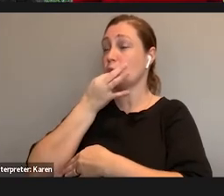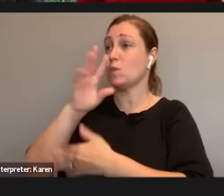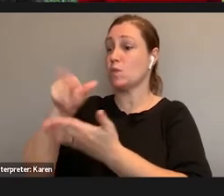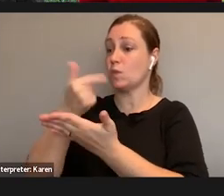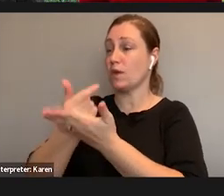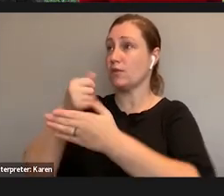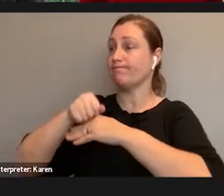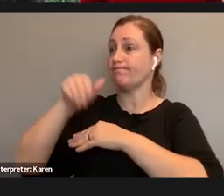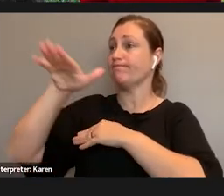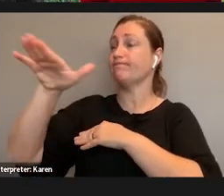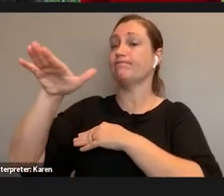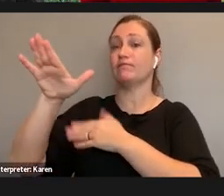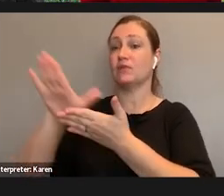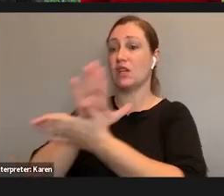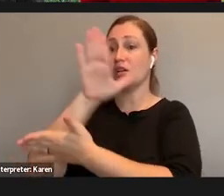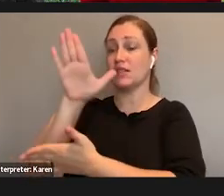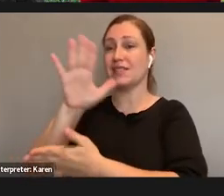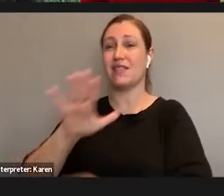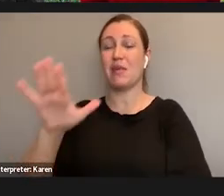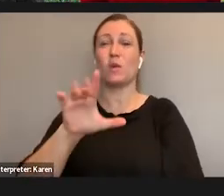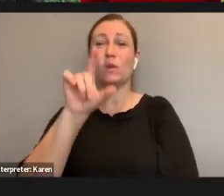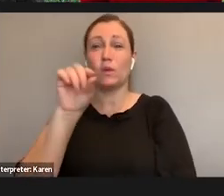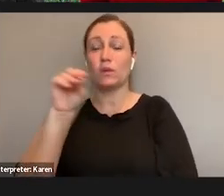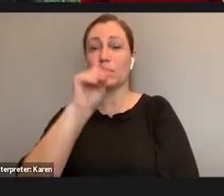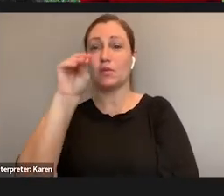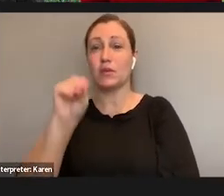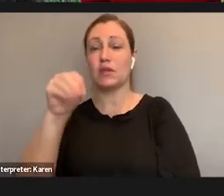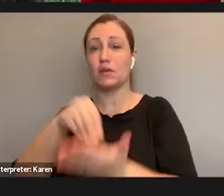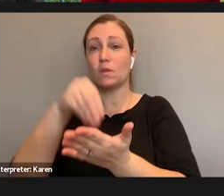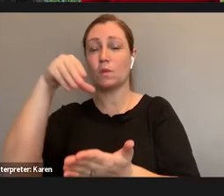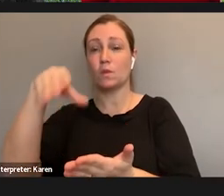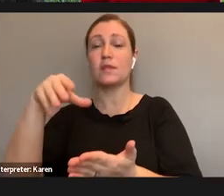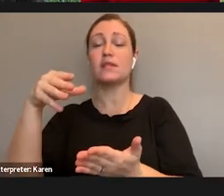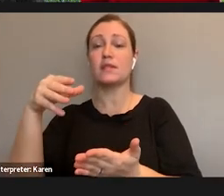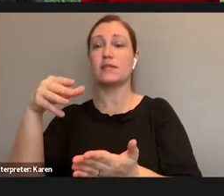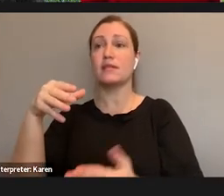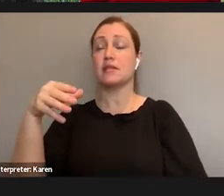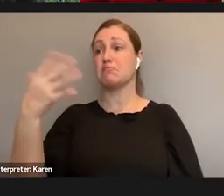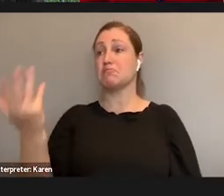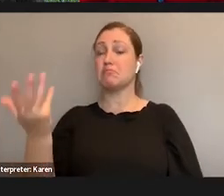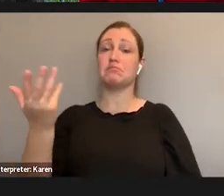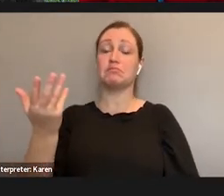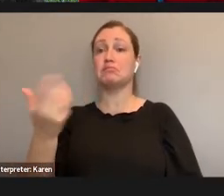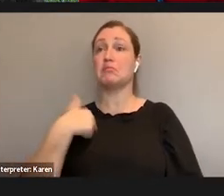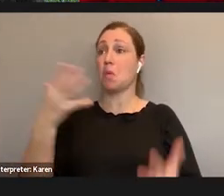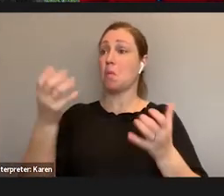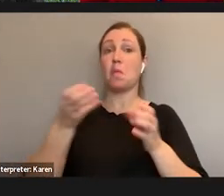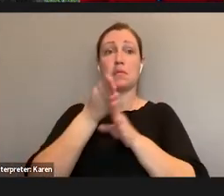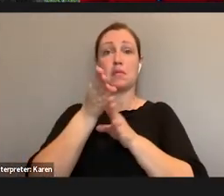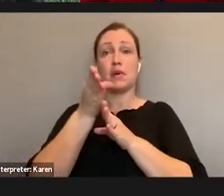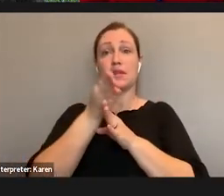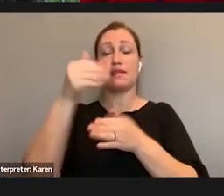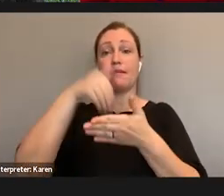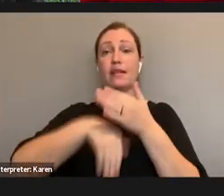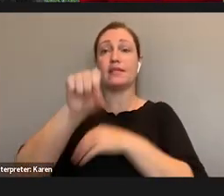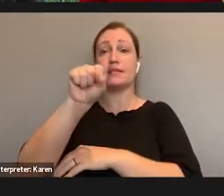roughly 20% of the students that say they would like to major in a STEM discipline